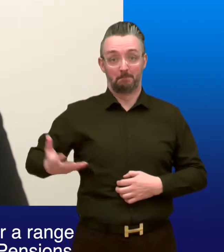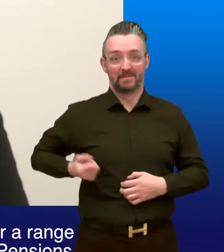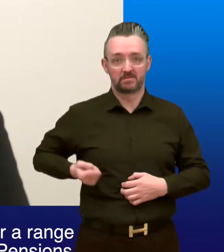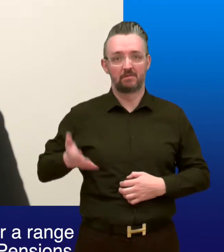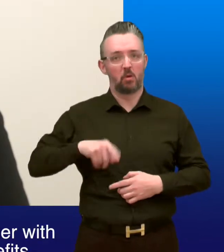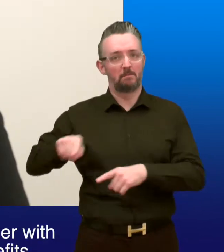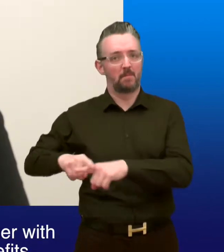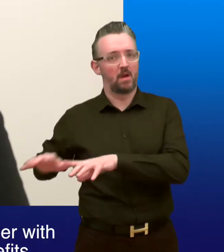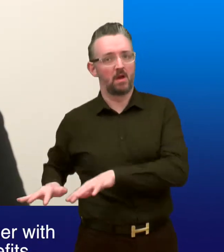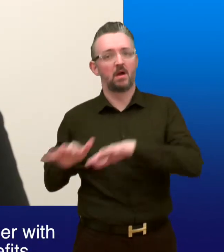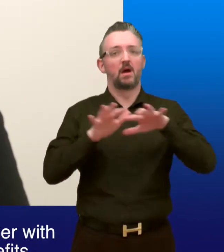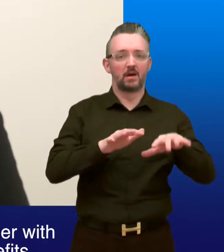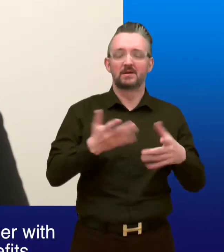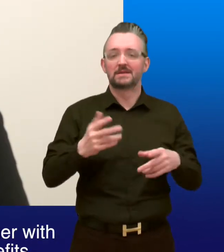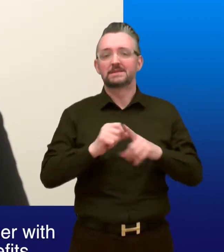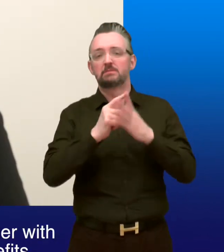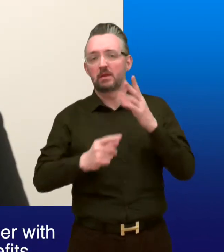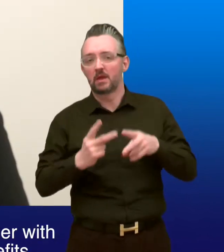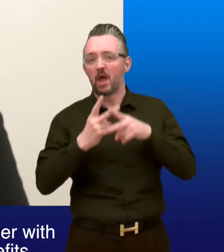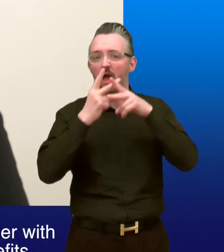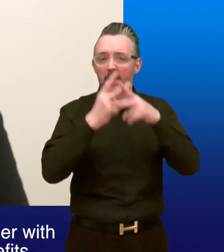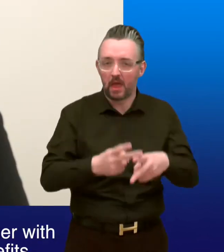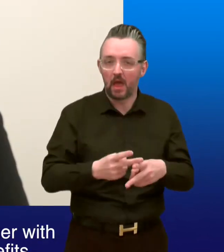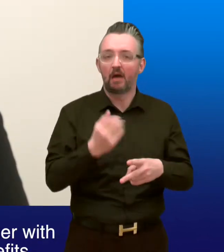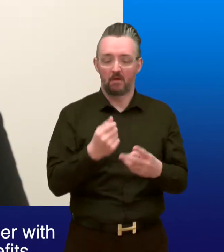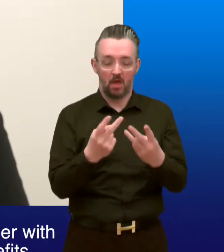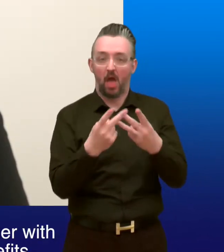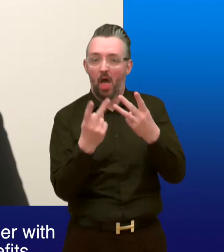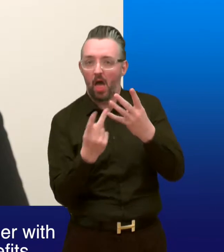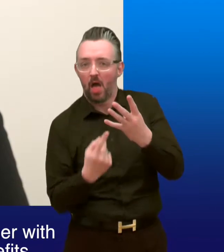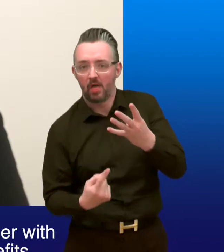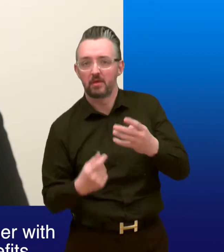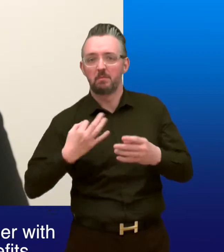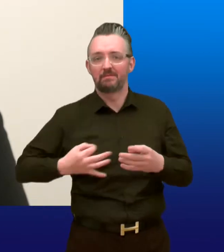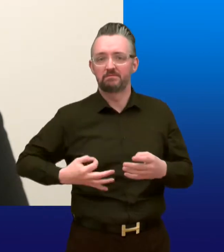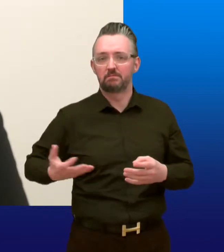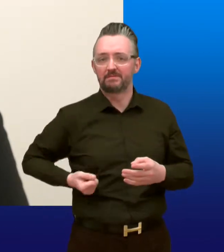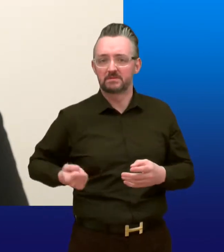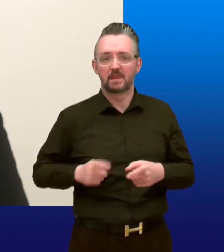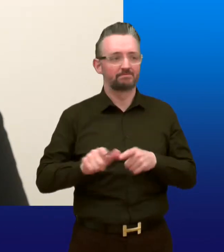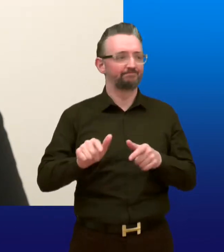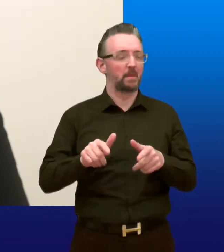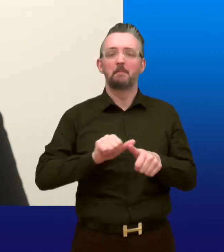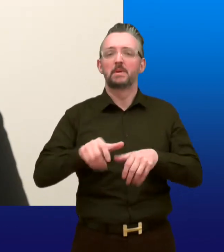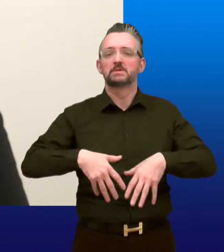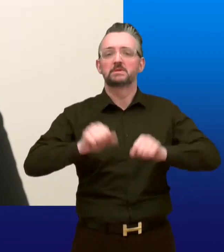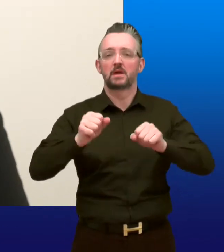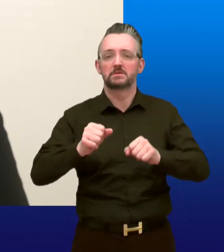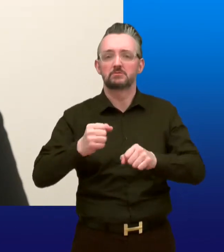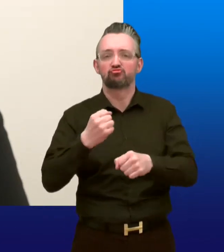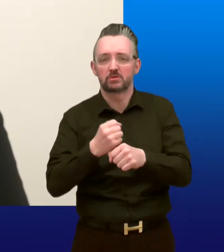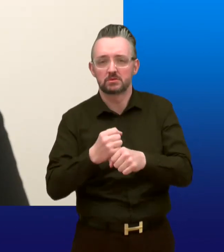Pensions, mostly disability and carer benefits, together with a smaller number of income-related benefits like Best Start Grant and Funeral